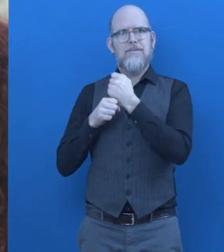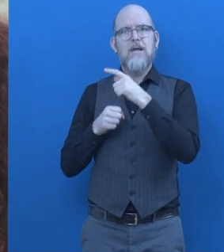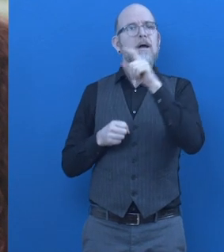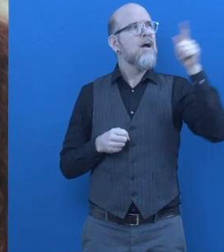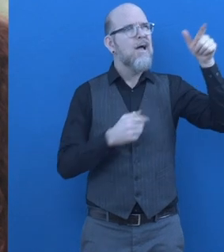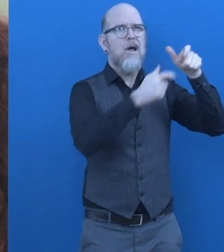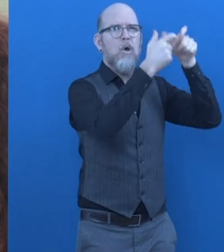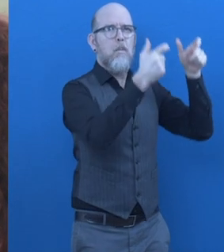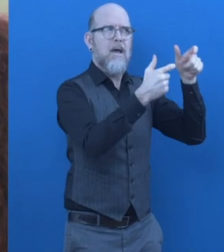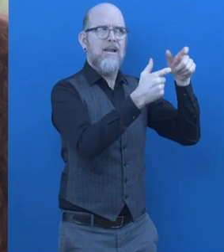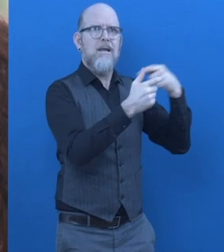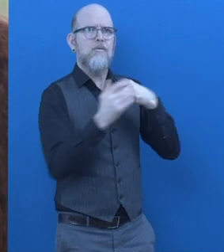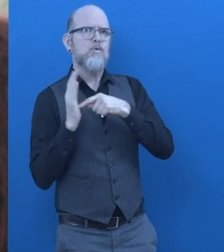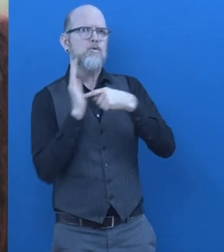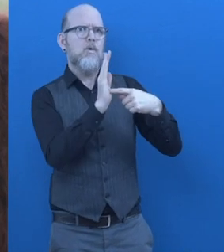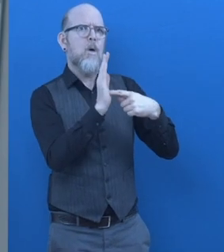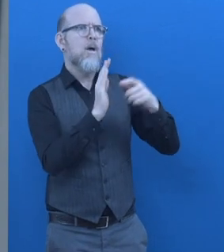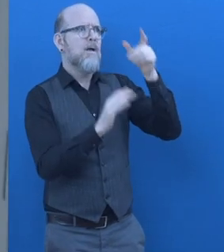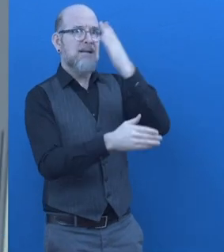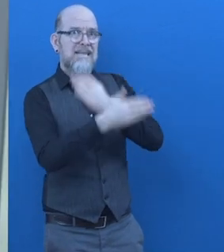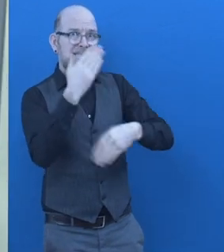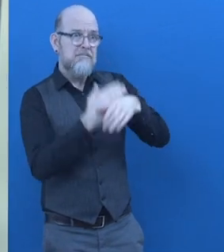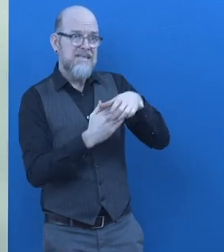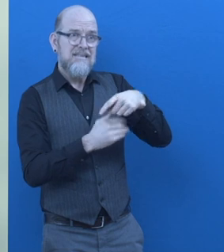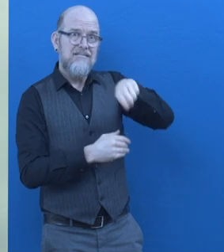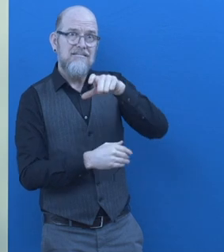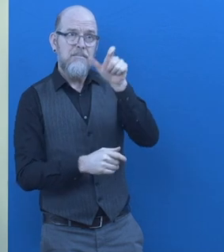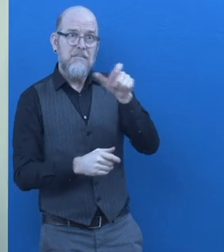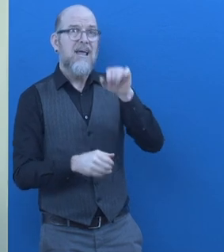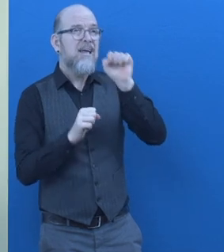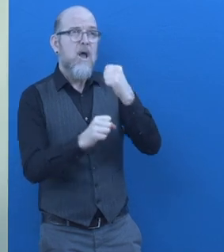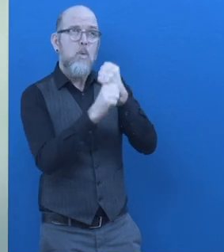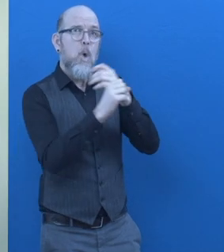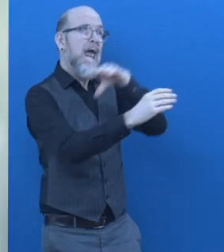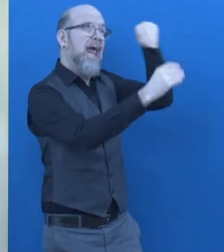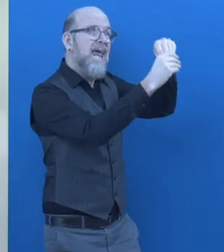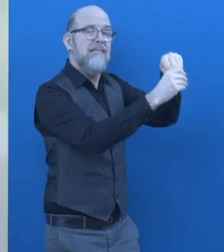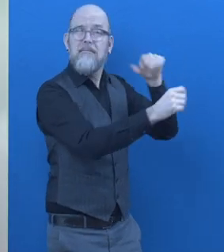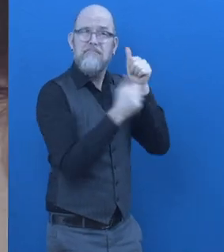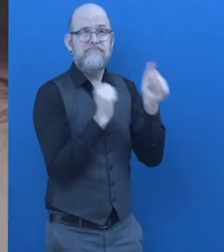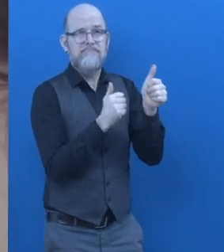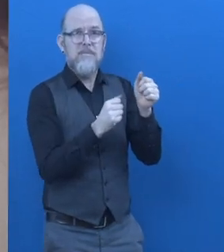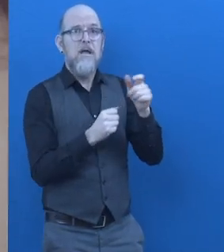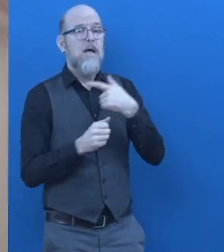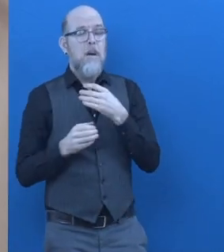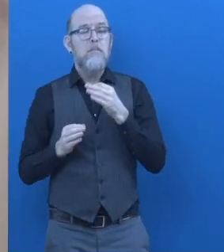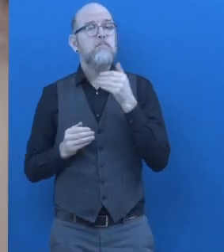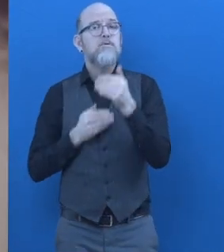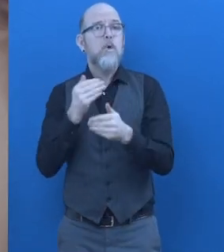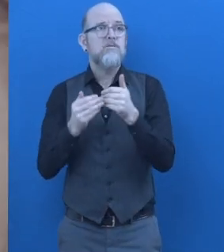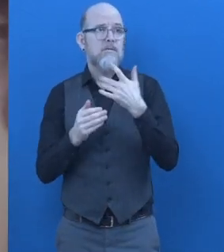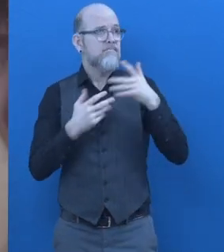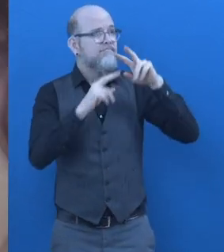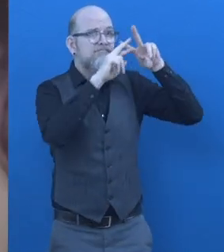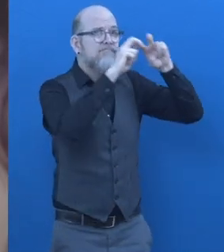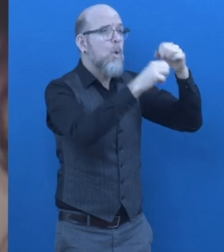employers disabled people can be valuable contributors. To the organisation. We have made the process of looking after the